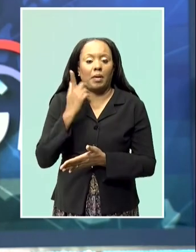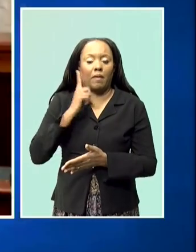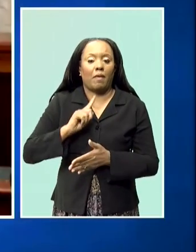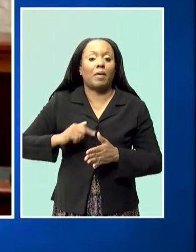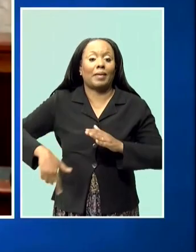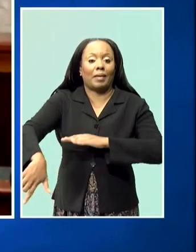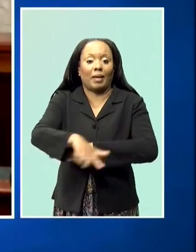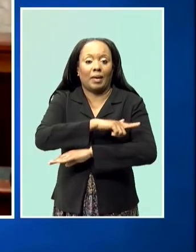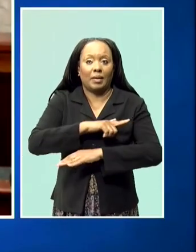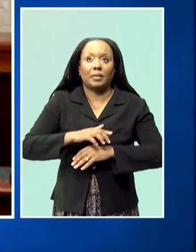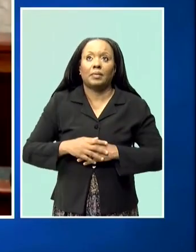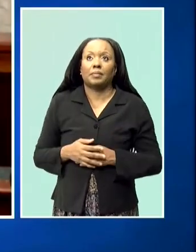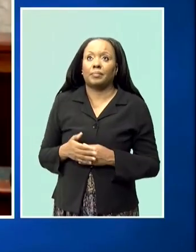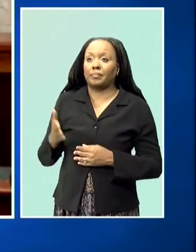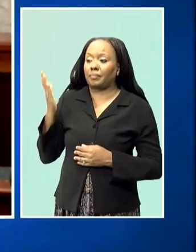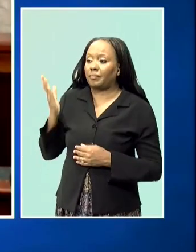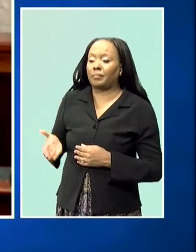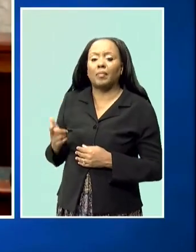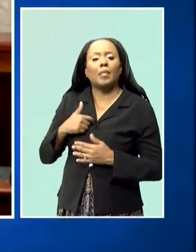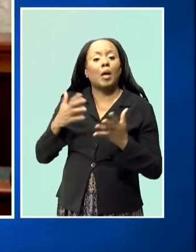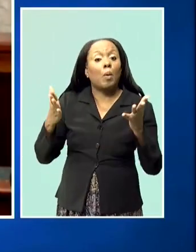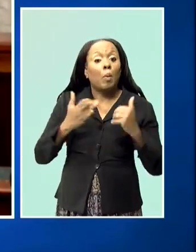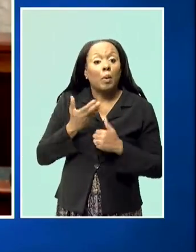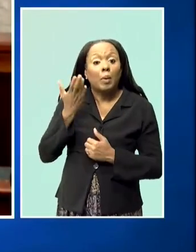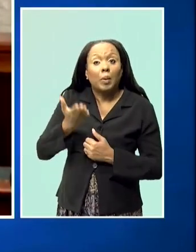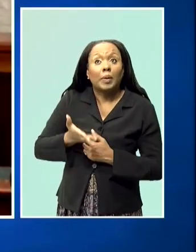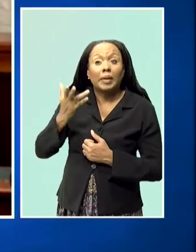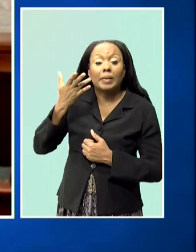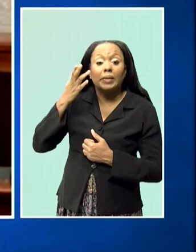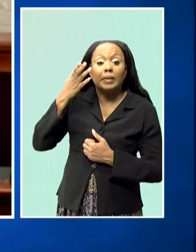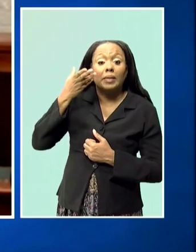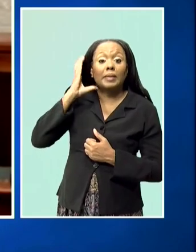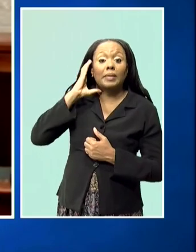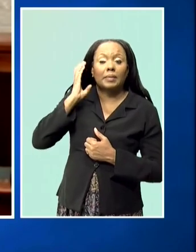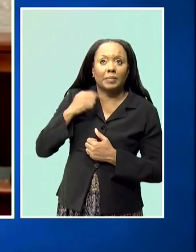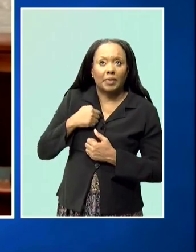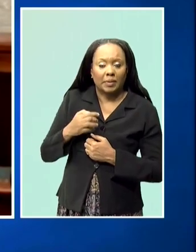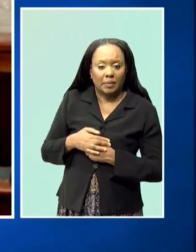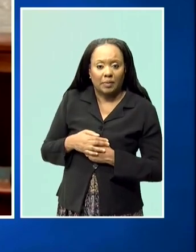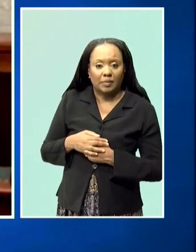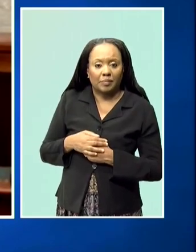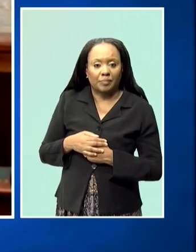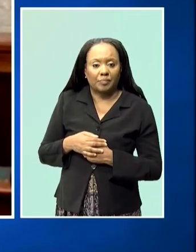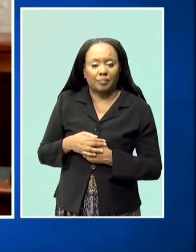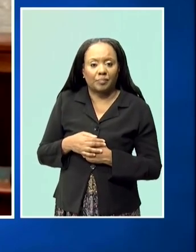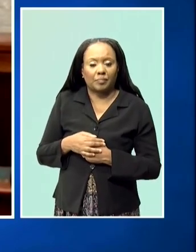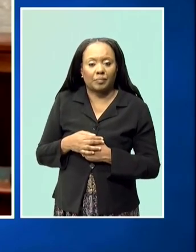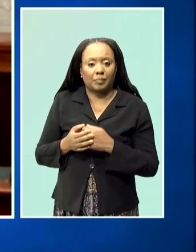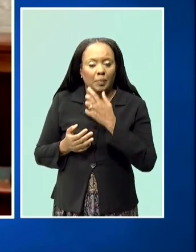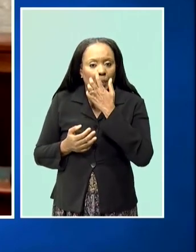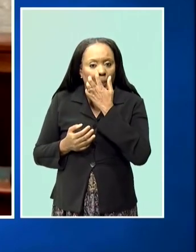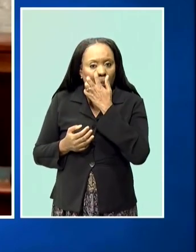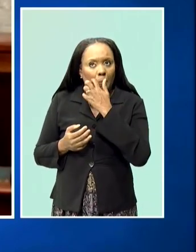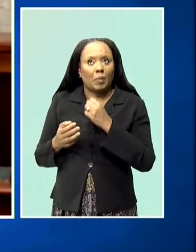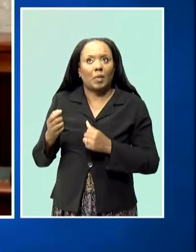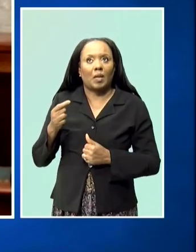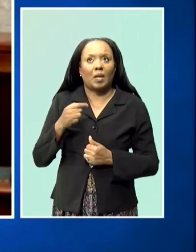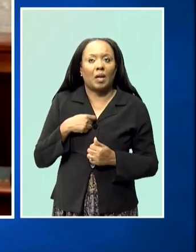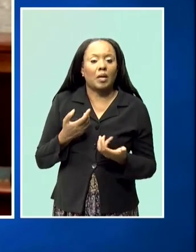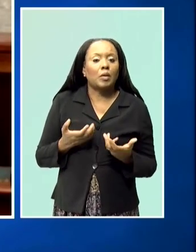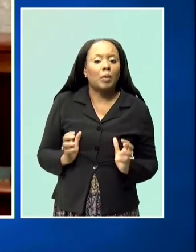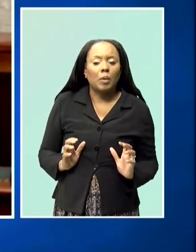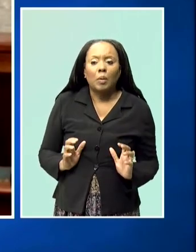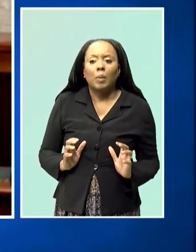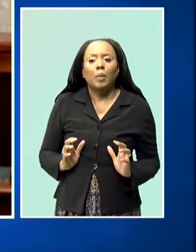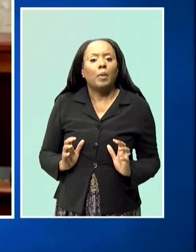The Honourable Minister, please listen to me. I don't want a single housing unit. Not one. People